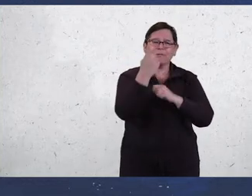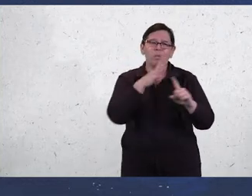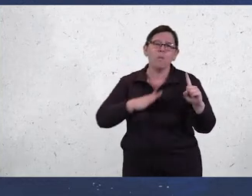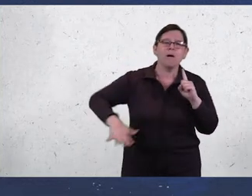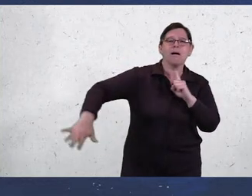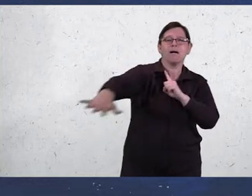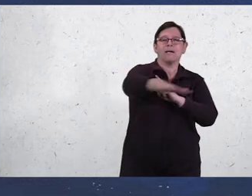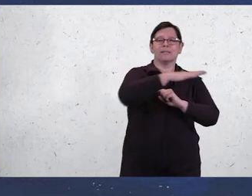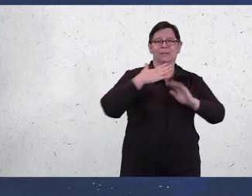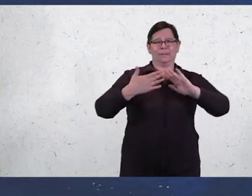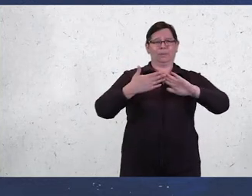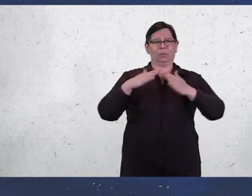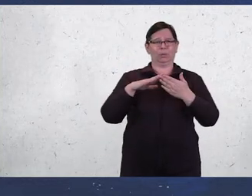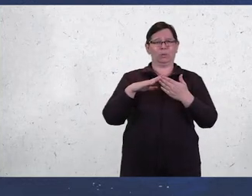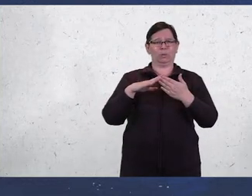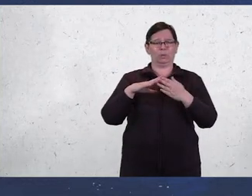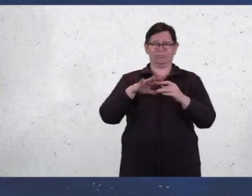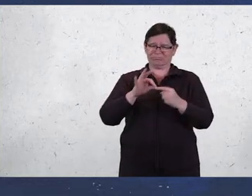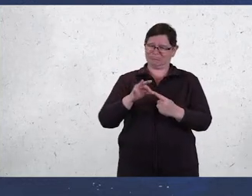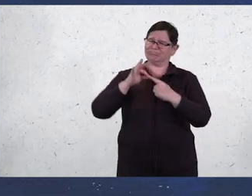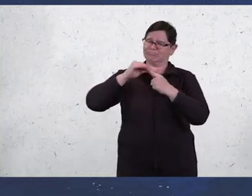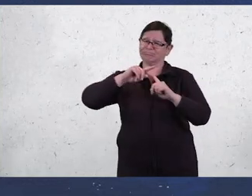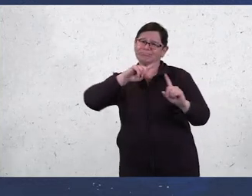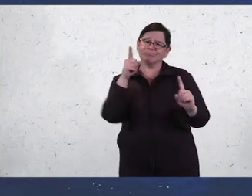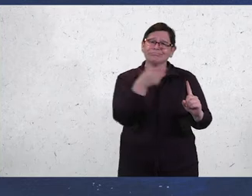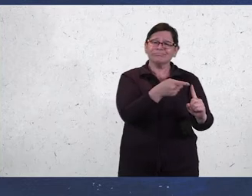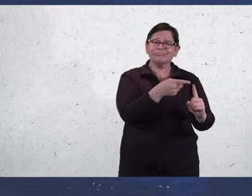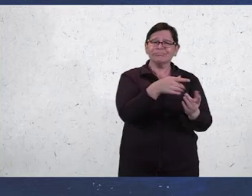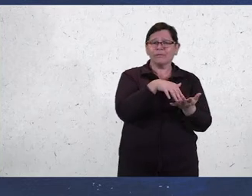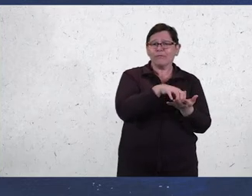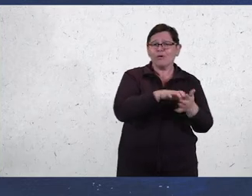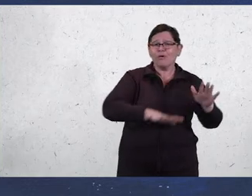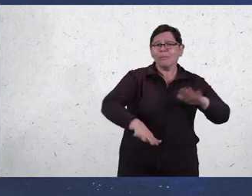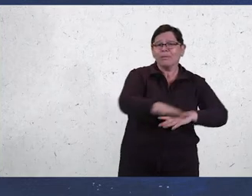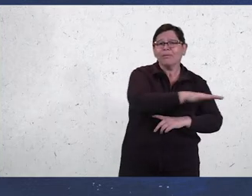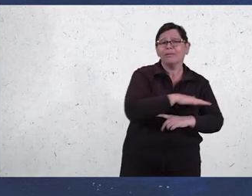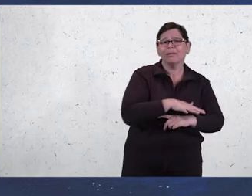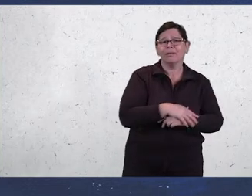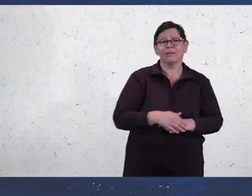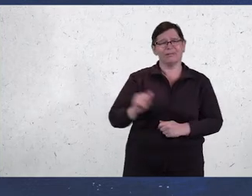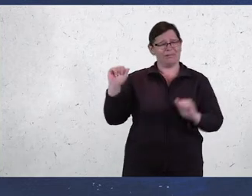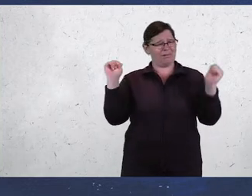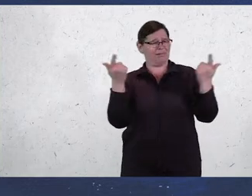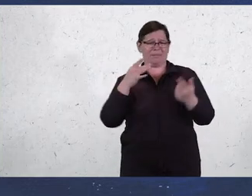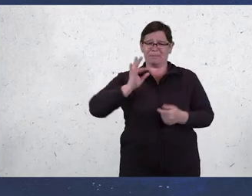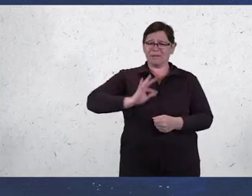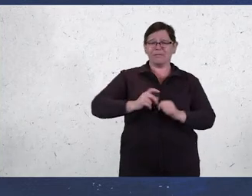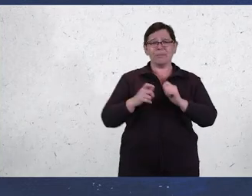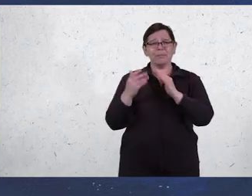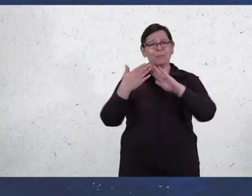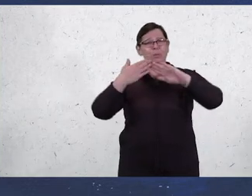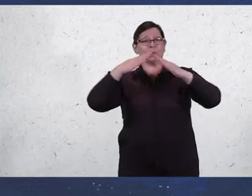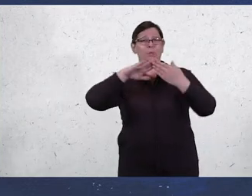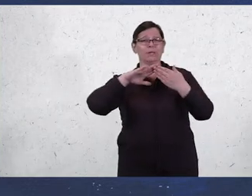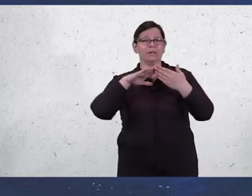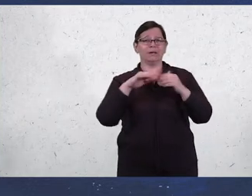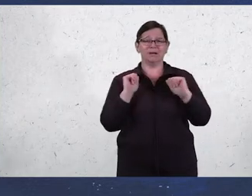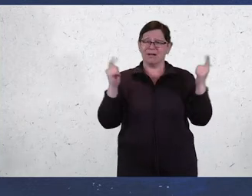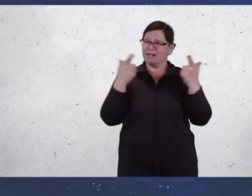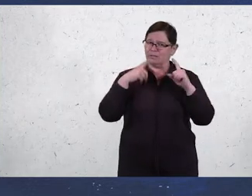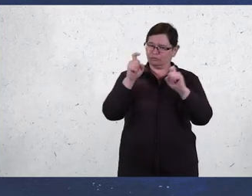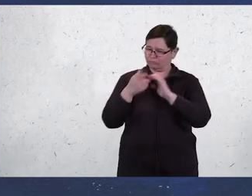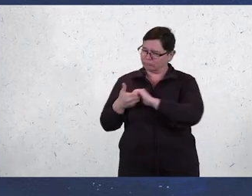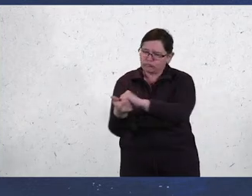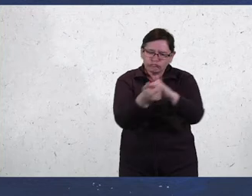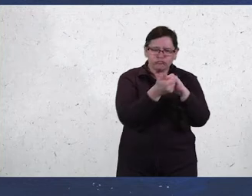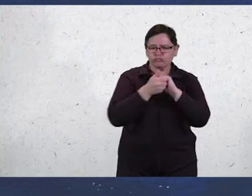everyone in the community, especially the vulnerable. We all benefit from community, and we all should do